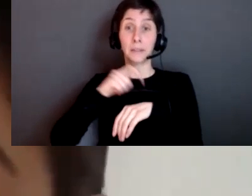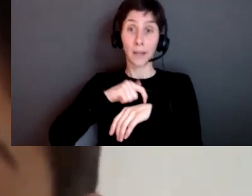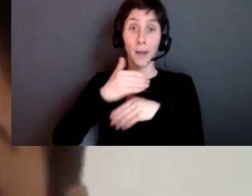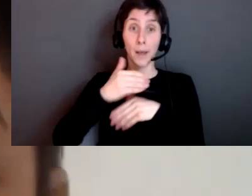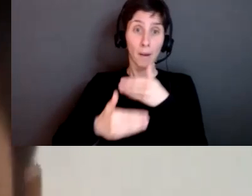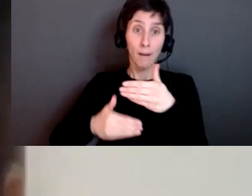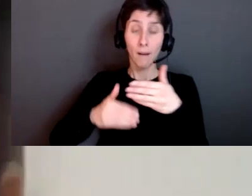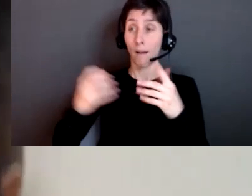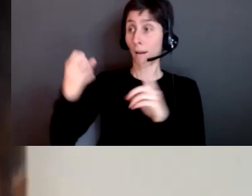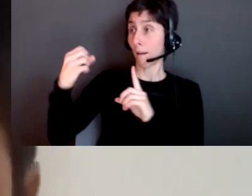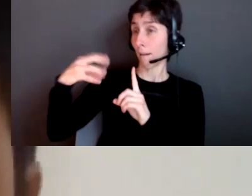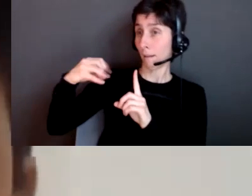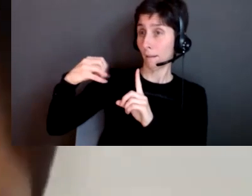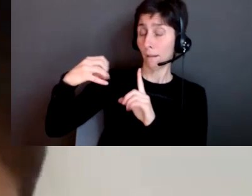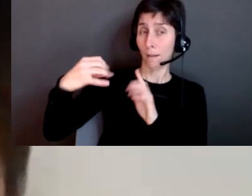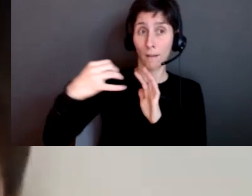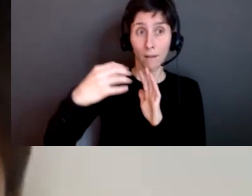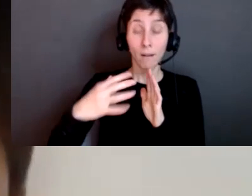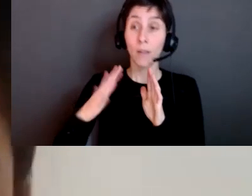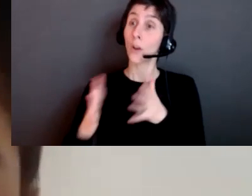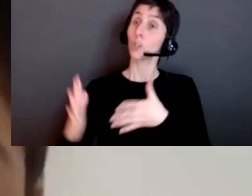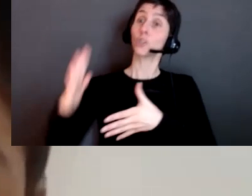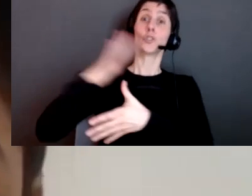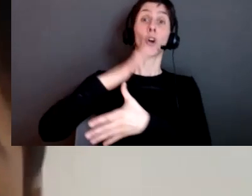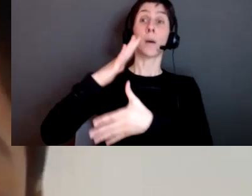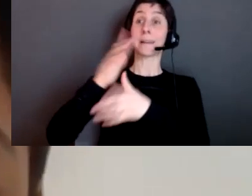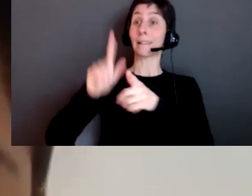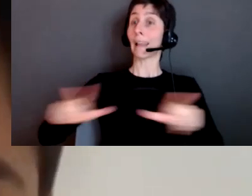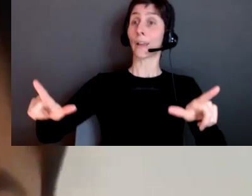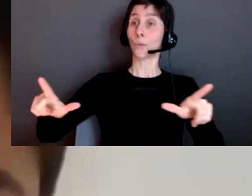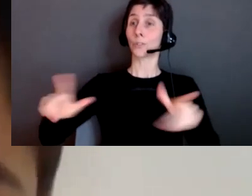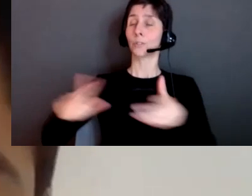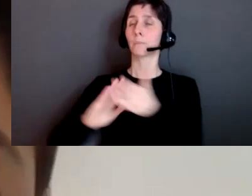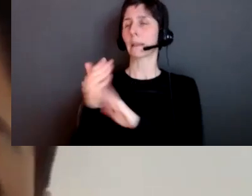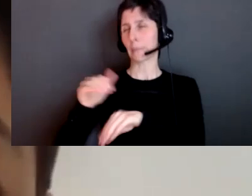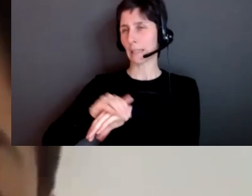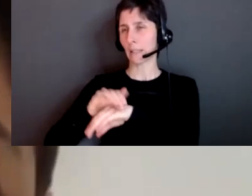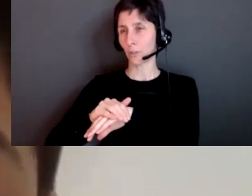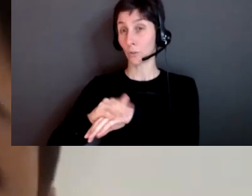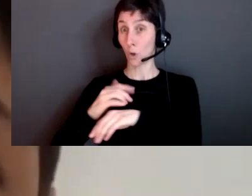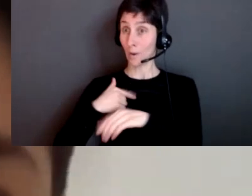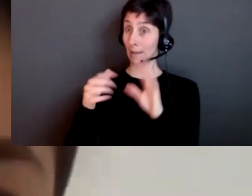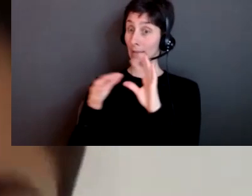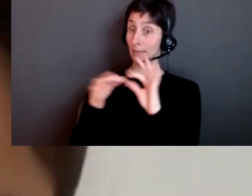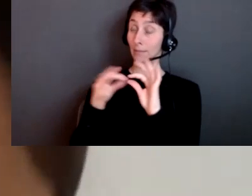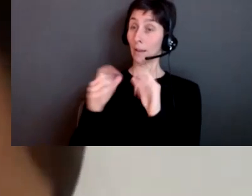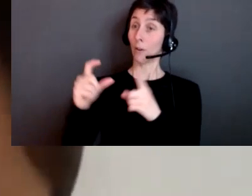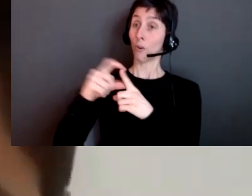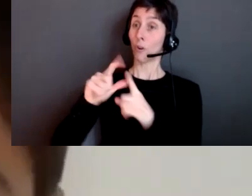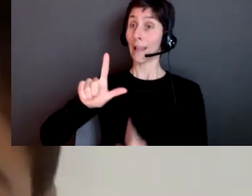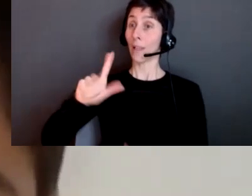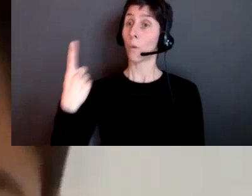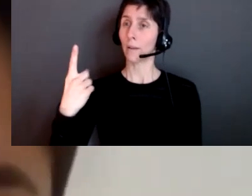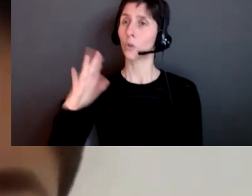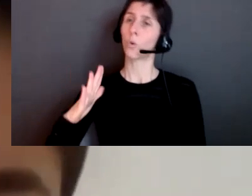english became their dominant language so what i mean by first language is what's your dominant language